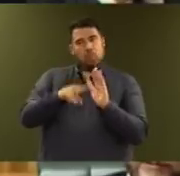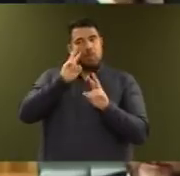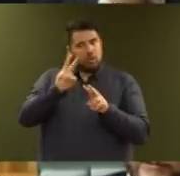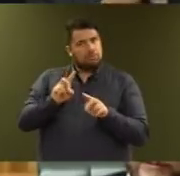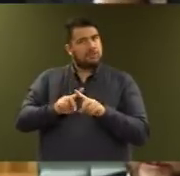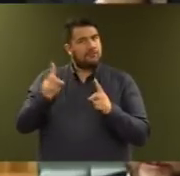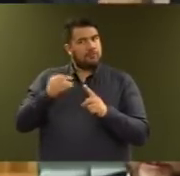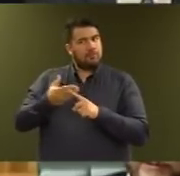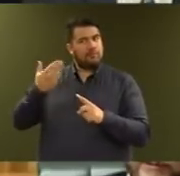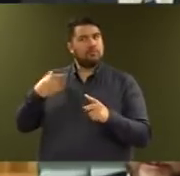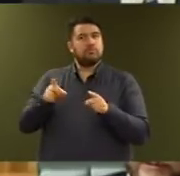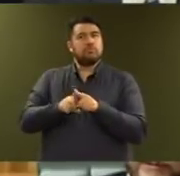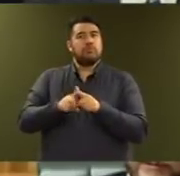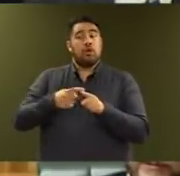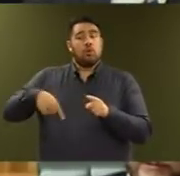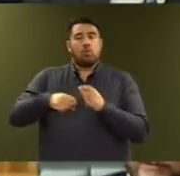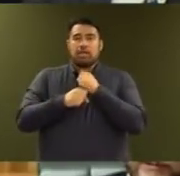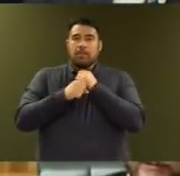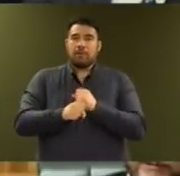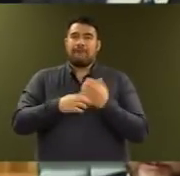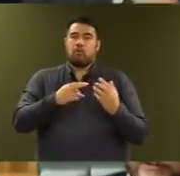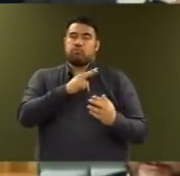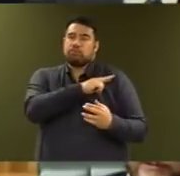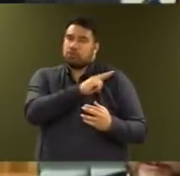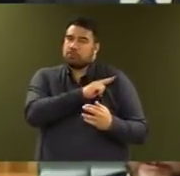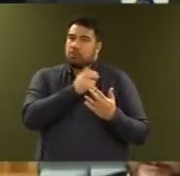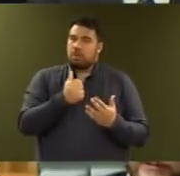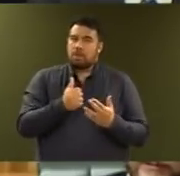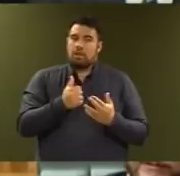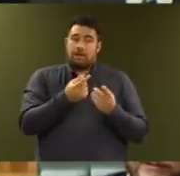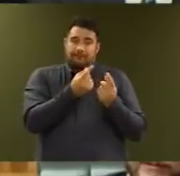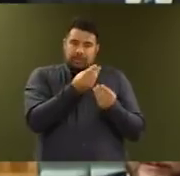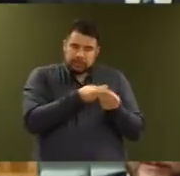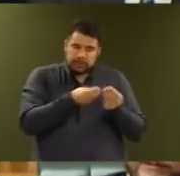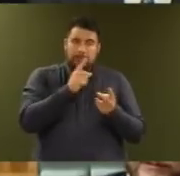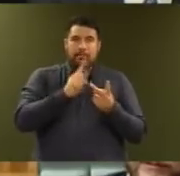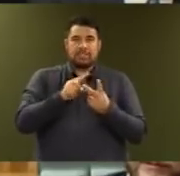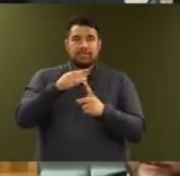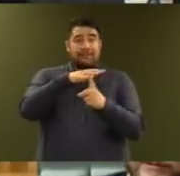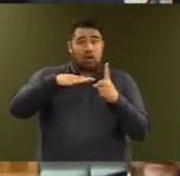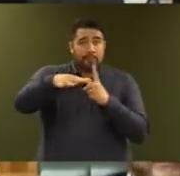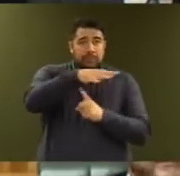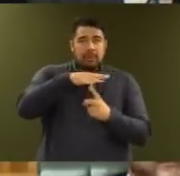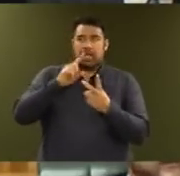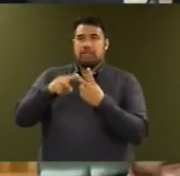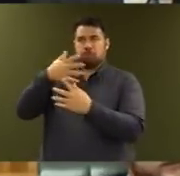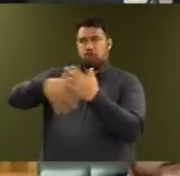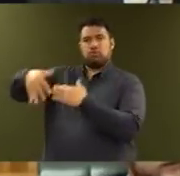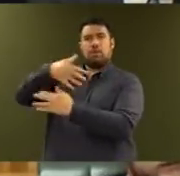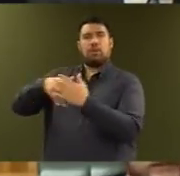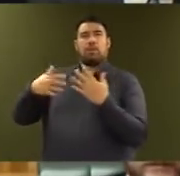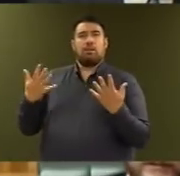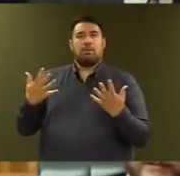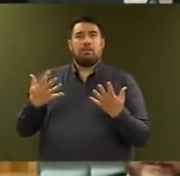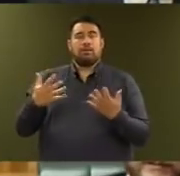committed to being responsible, not just fiscally, but socially and environmentally. Budget 2018 lays the